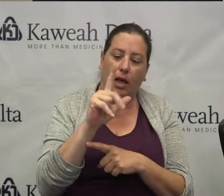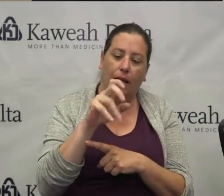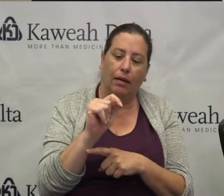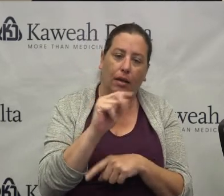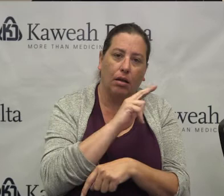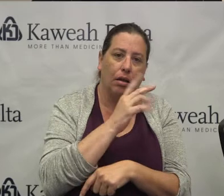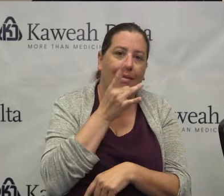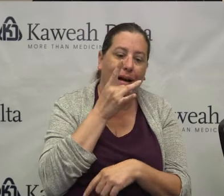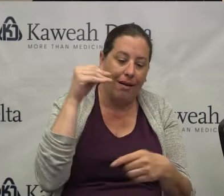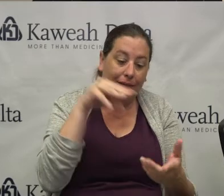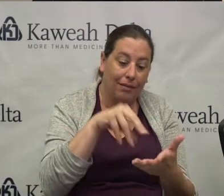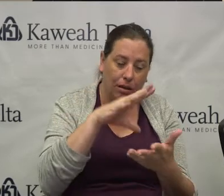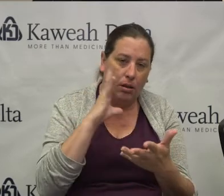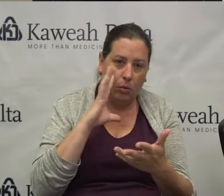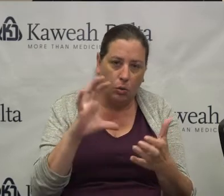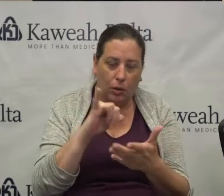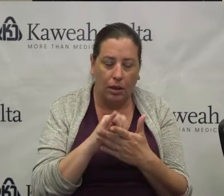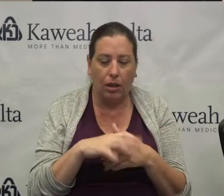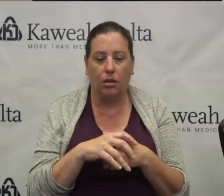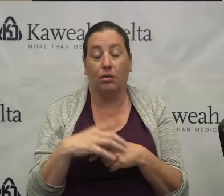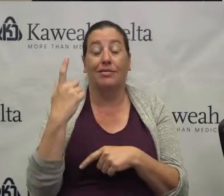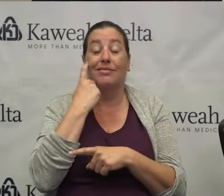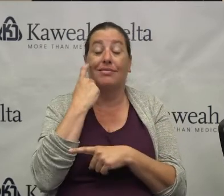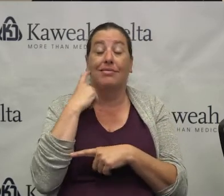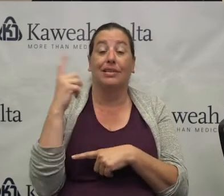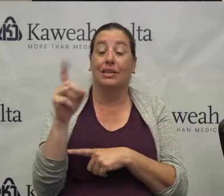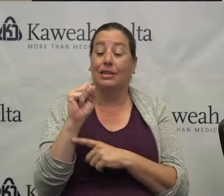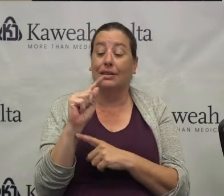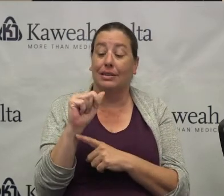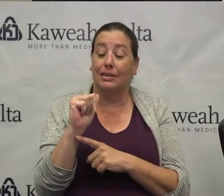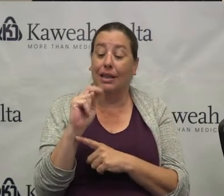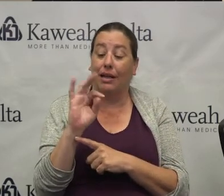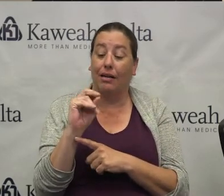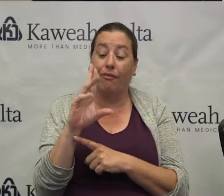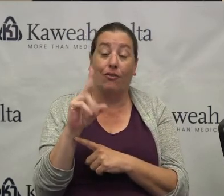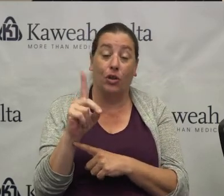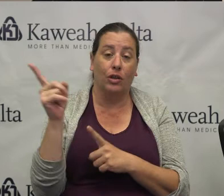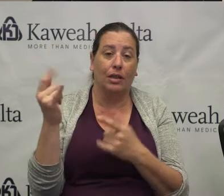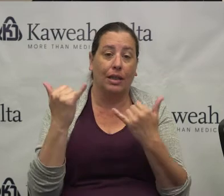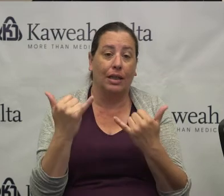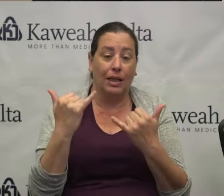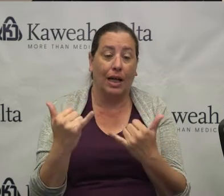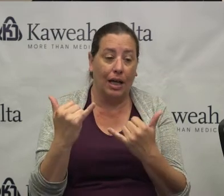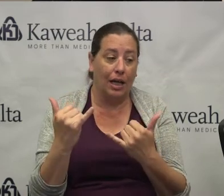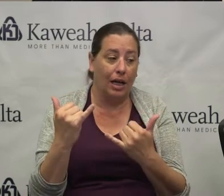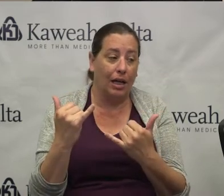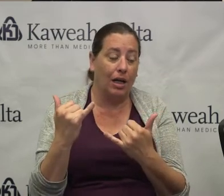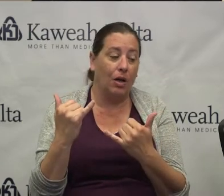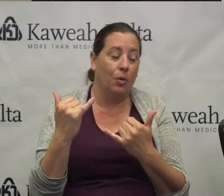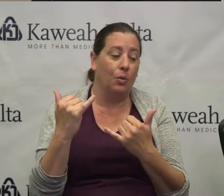number of hospitals have done that. Most recently, Stanford is now using essentially an oven